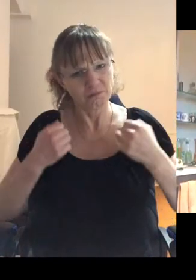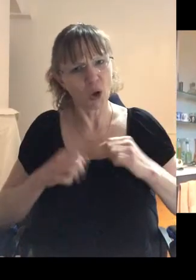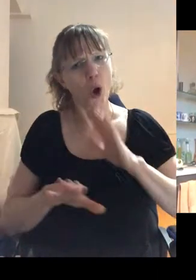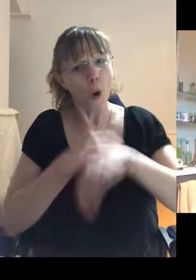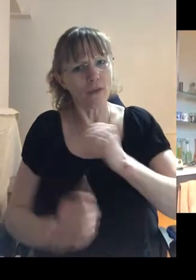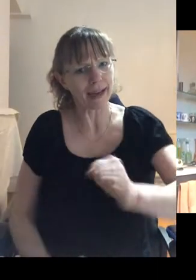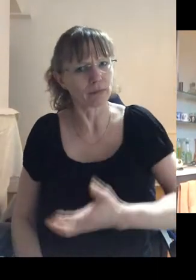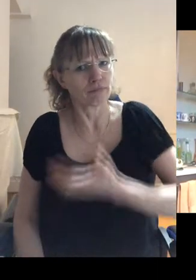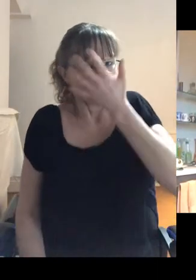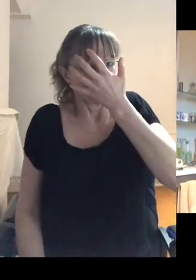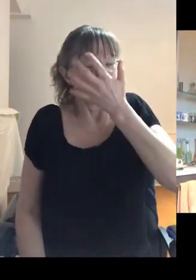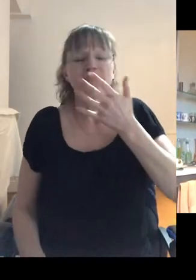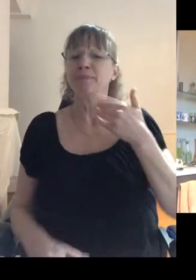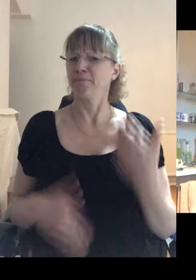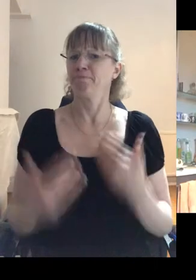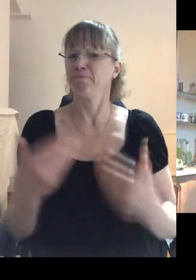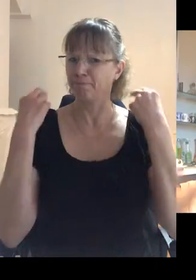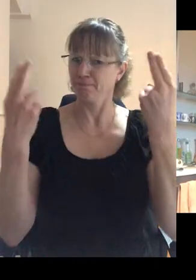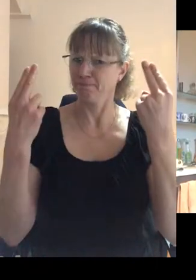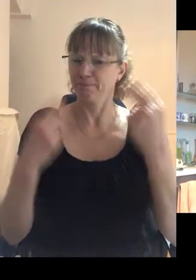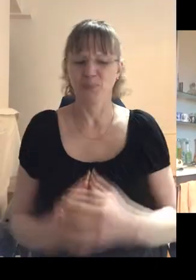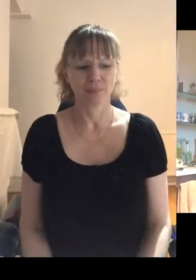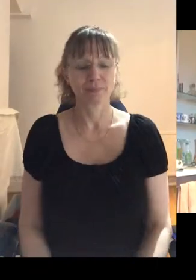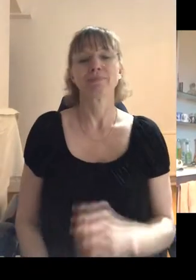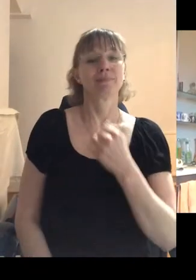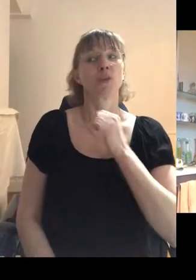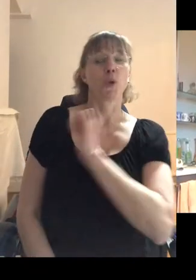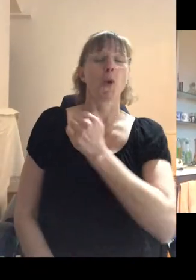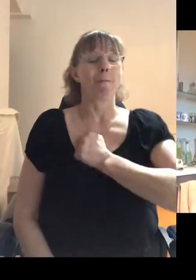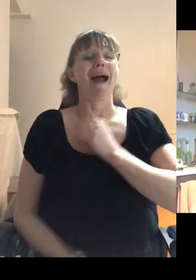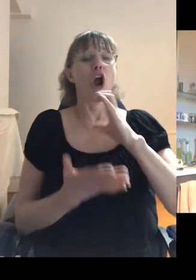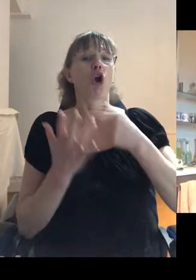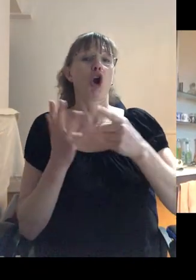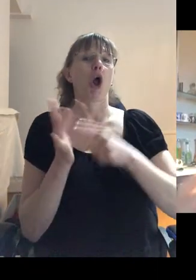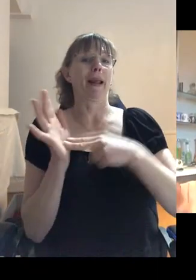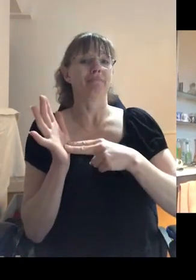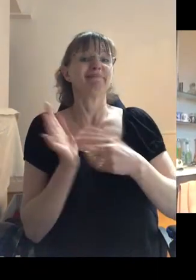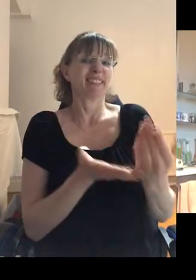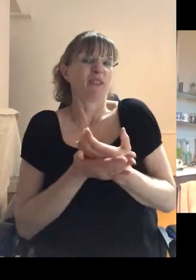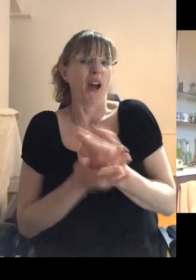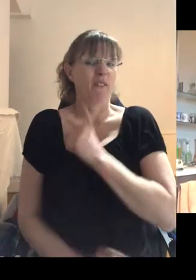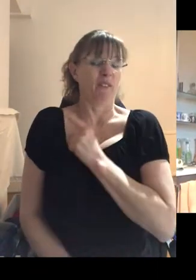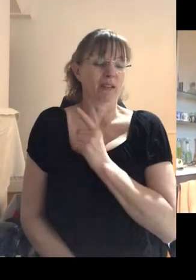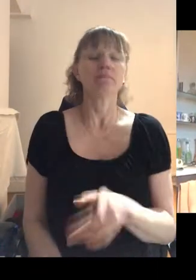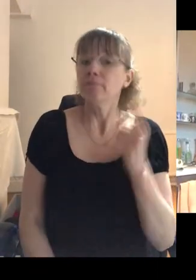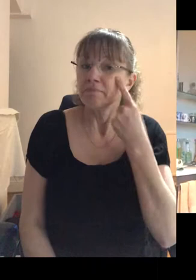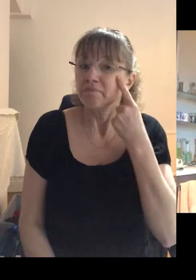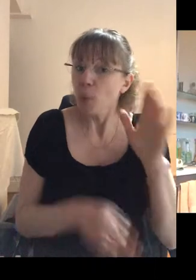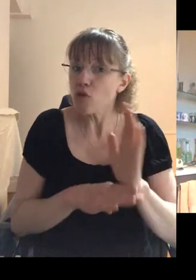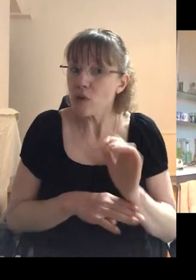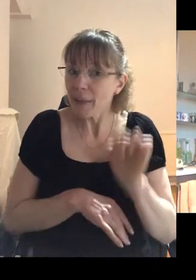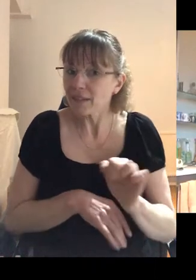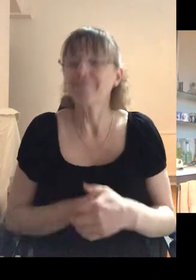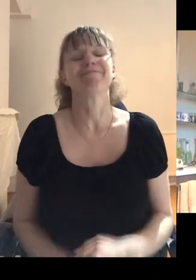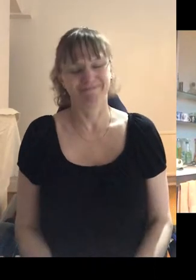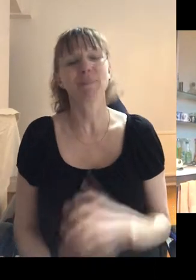shyness. Yes. No, I appreciate that. You're my Colin who survived. Yes. You've seen the program, haven't you?